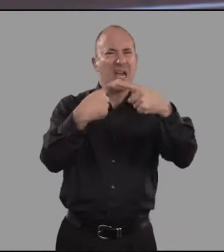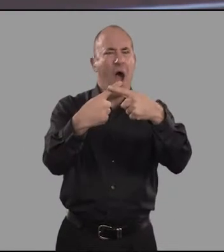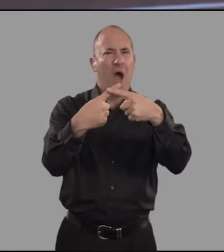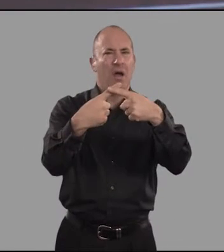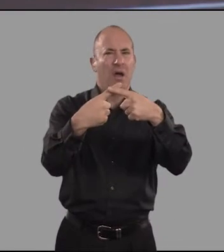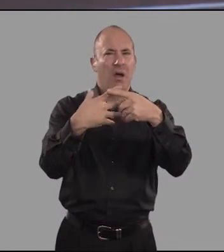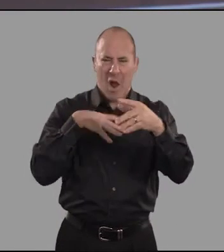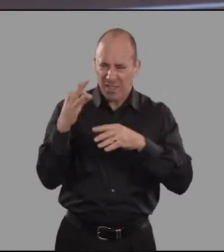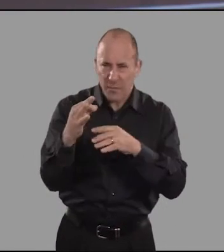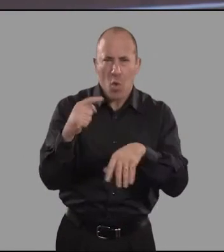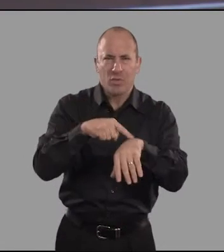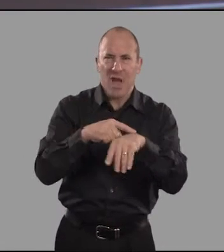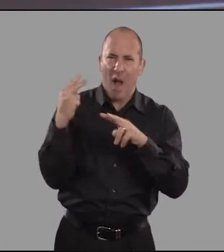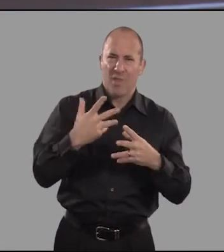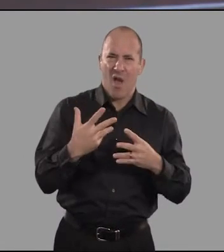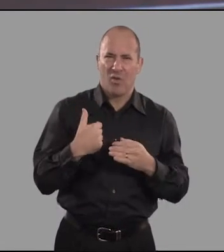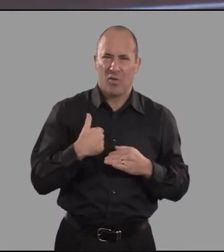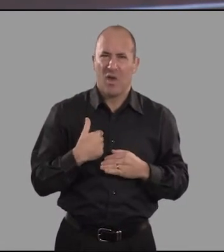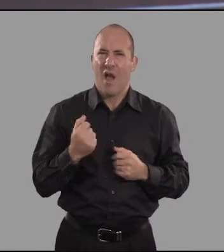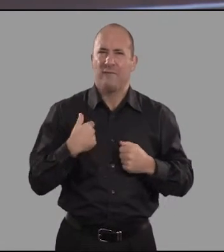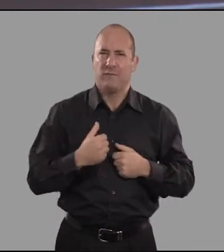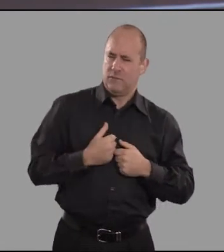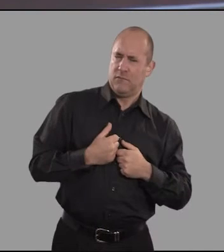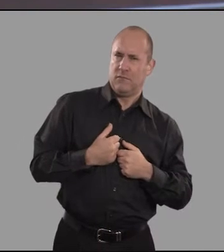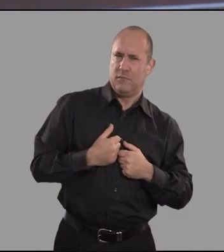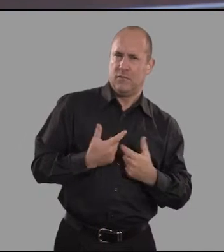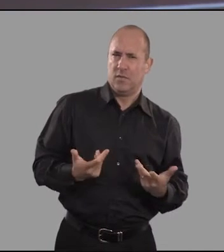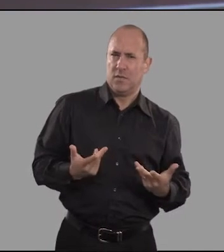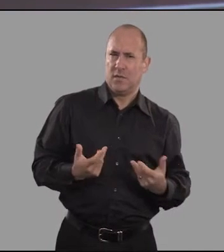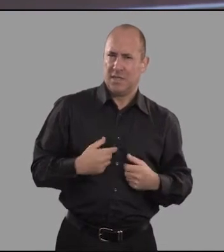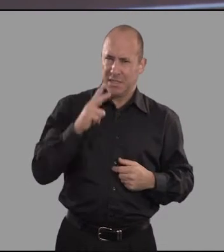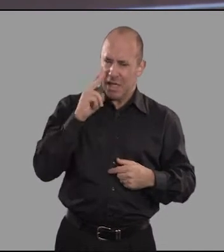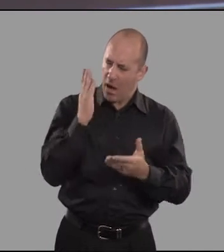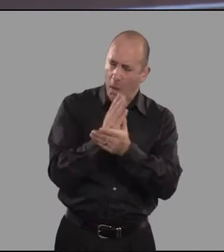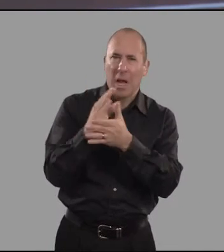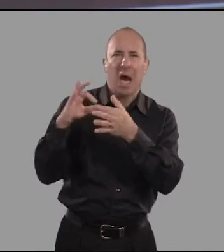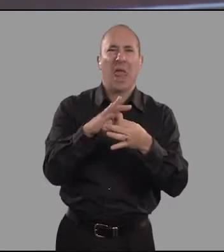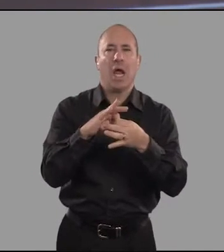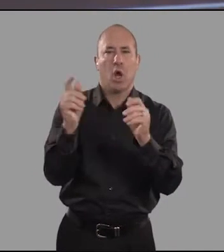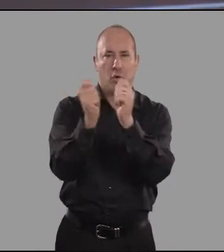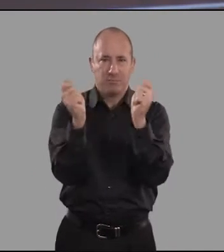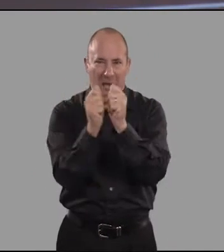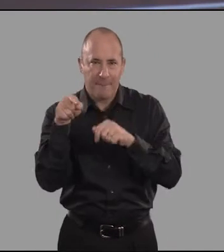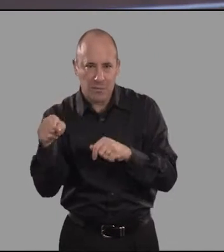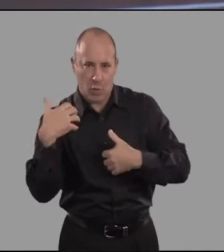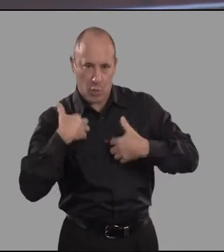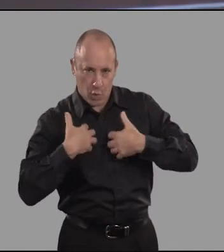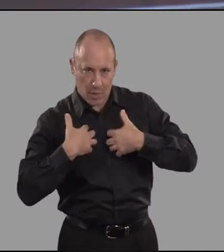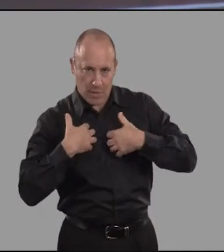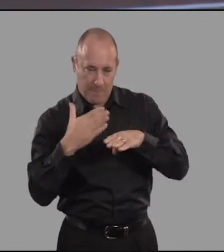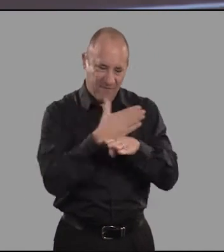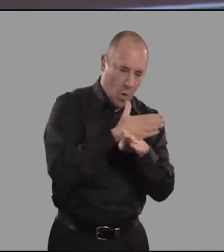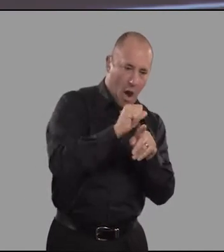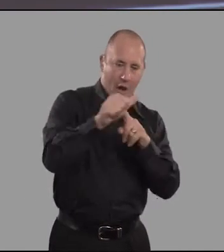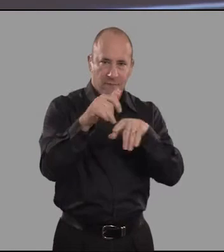unusually sensitive when, as an artistic director, I see a direct correlation between national press interest, both in pre